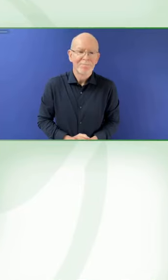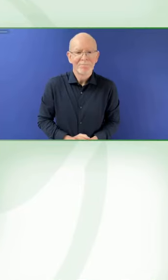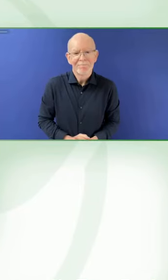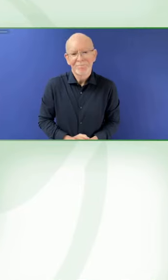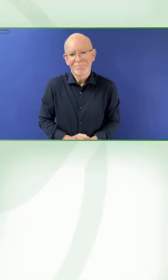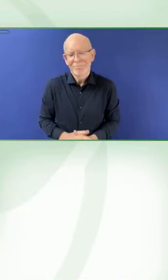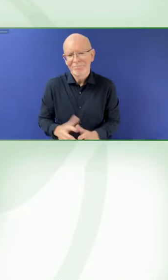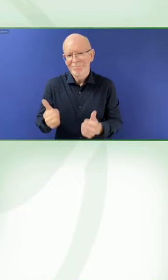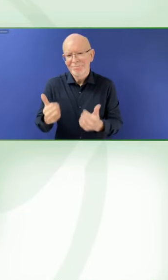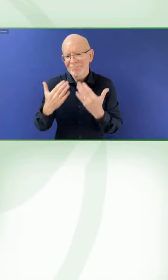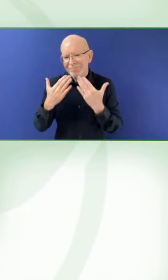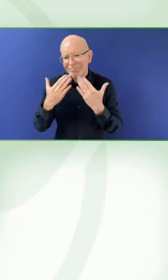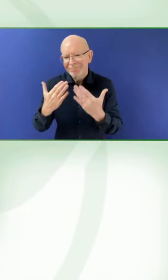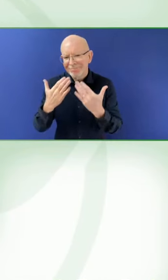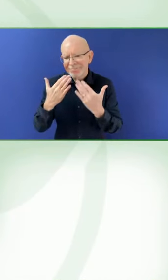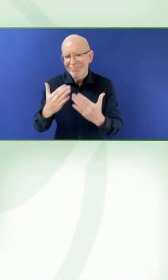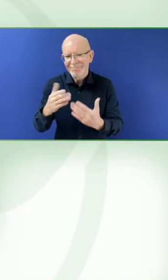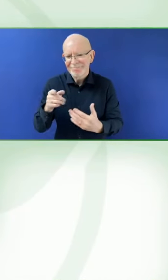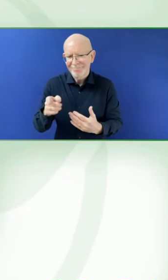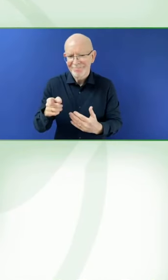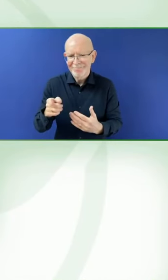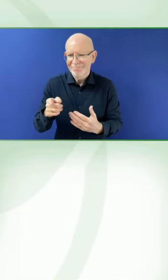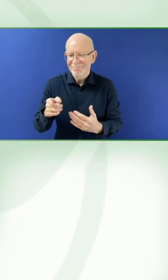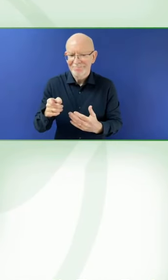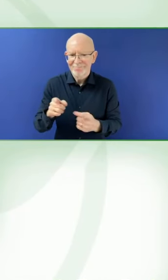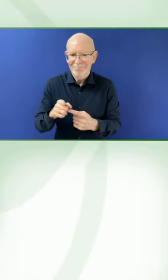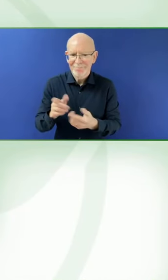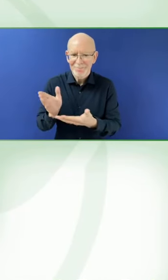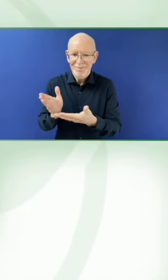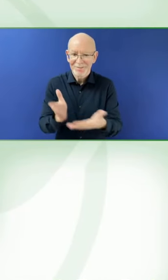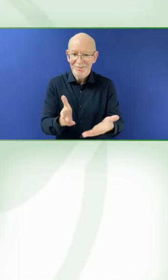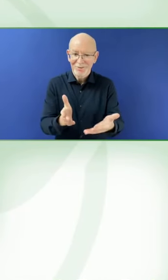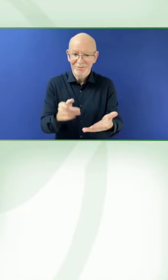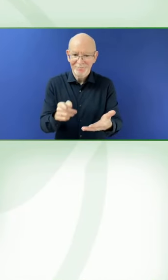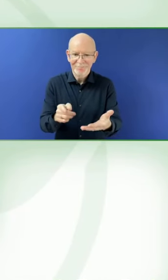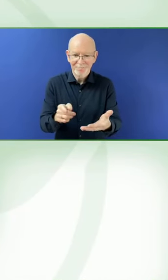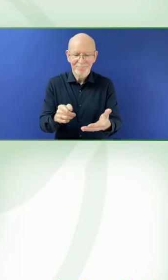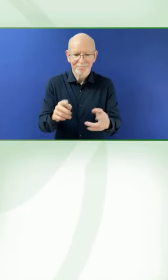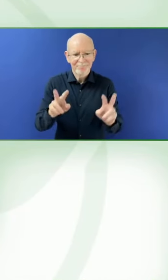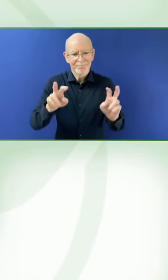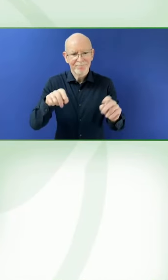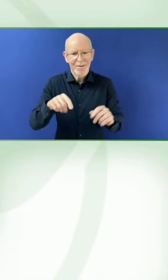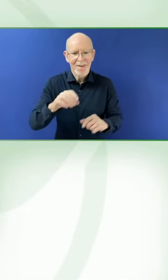of having awarded this initiative of the Easy Dictionary.